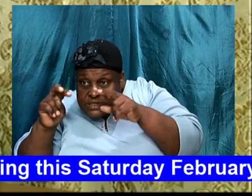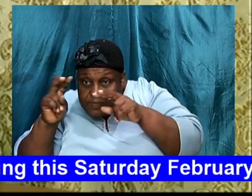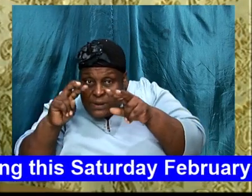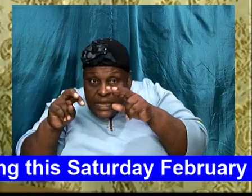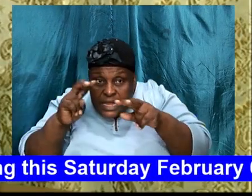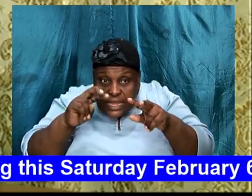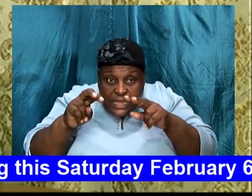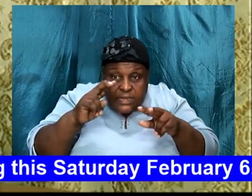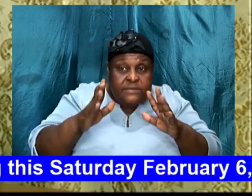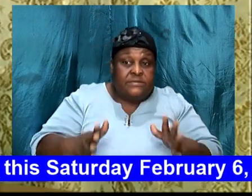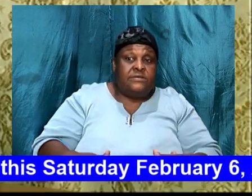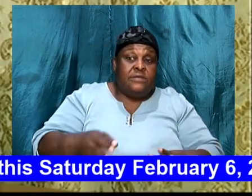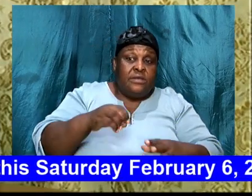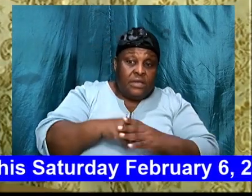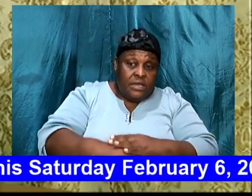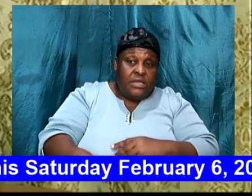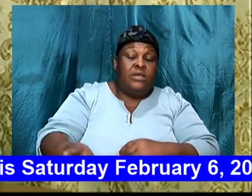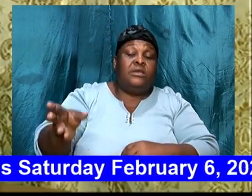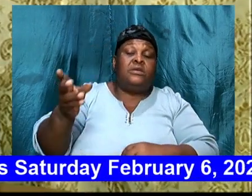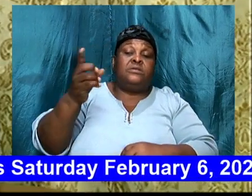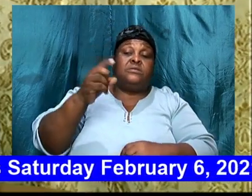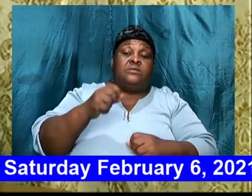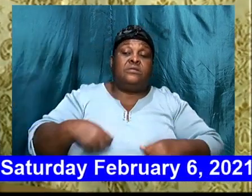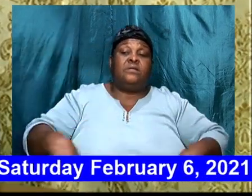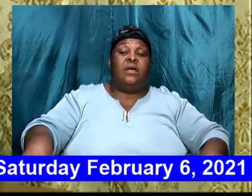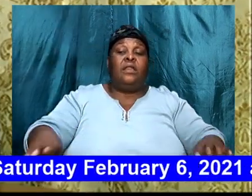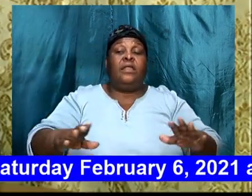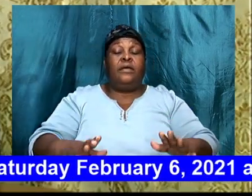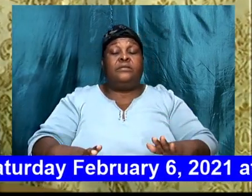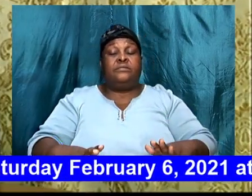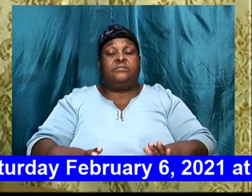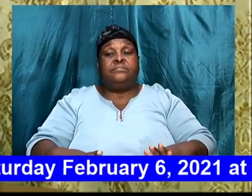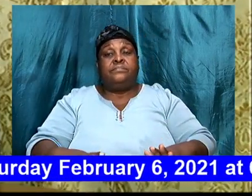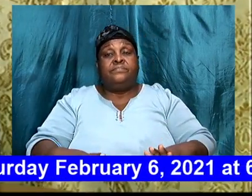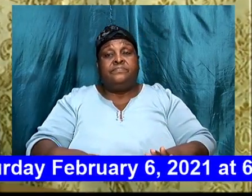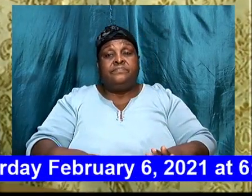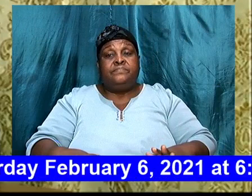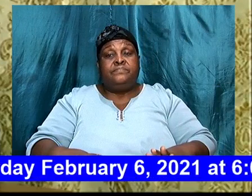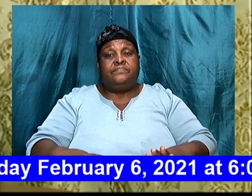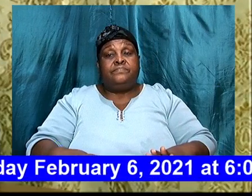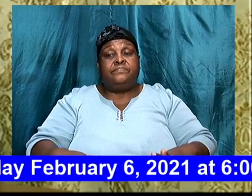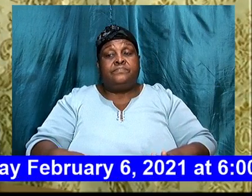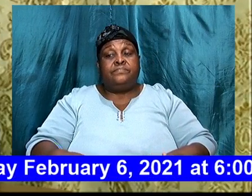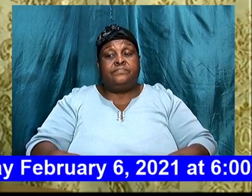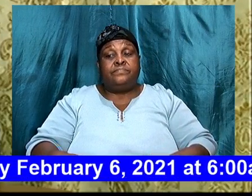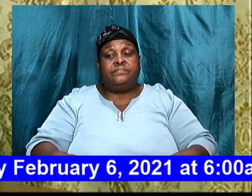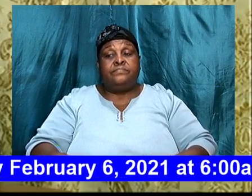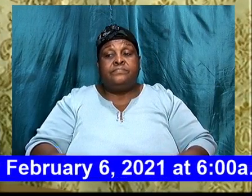into Canaan, numbers 13, 18, to 25,